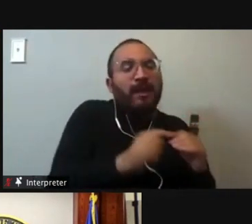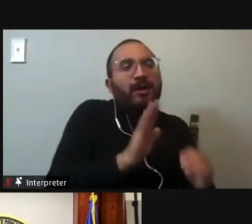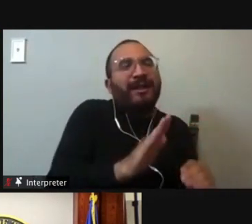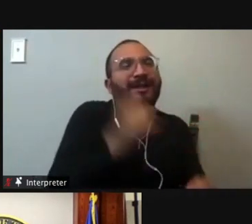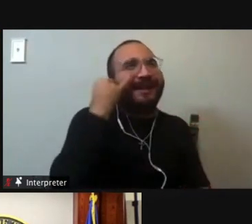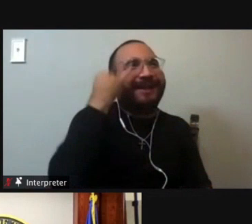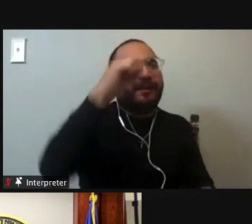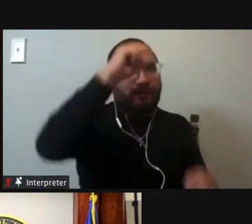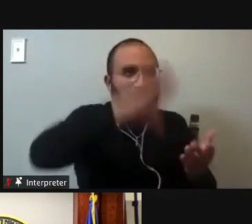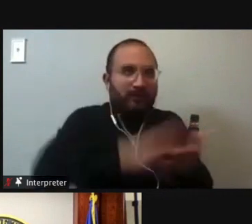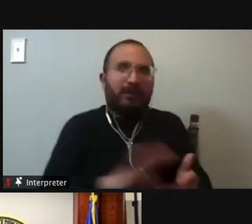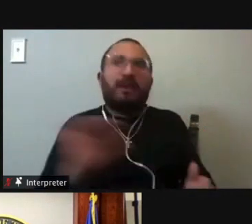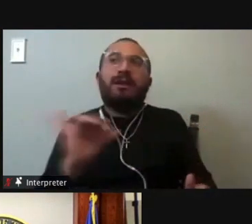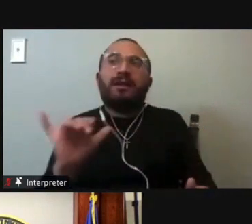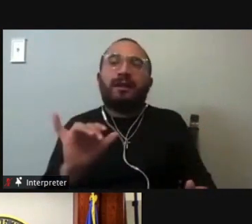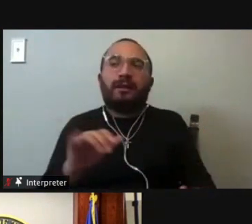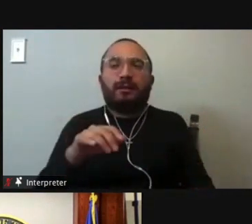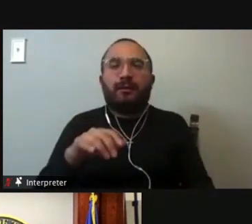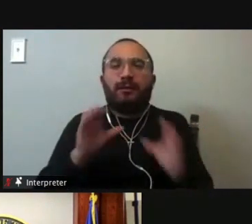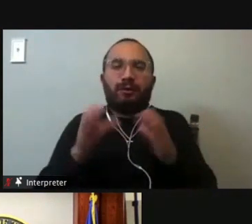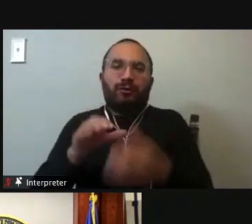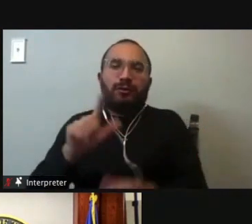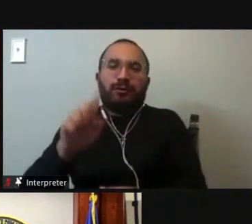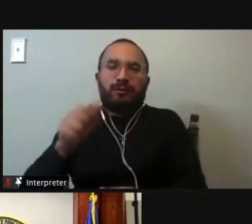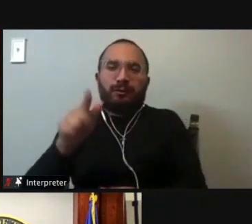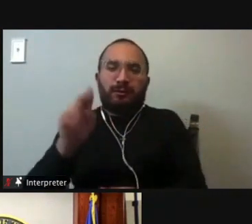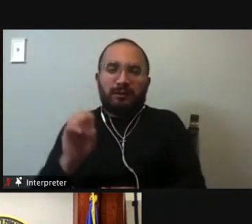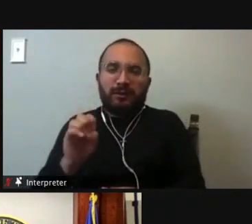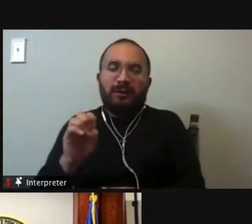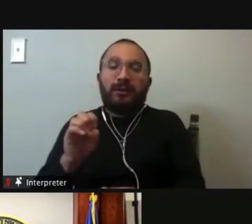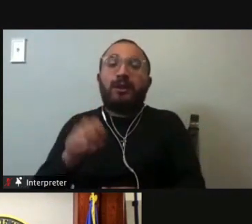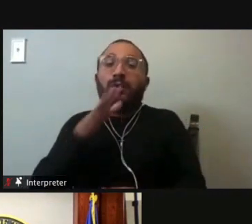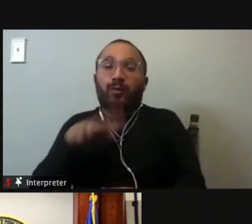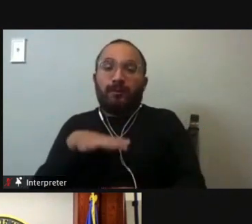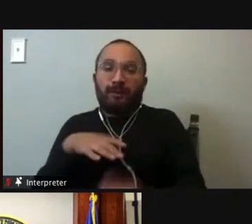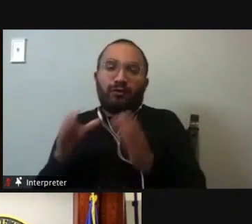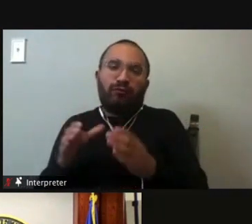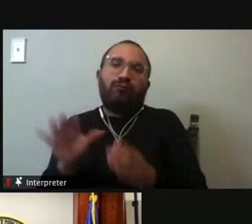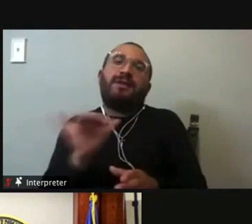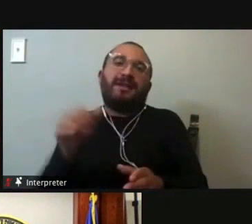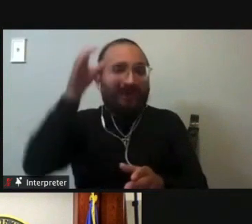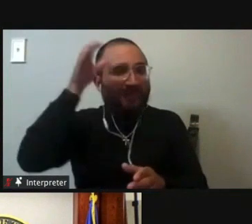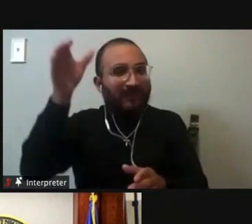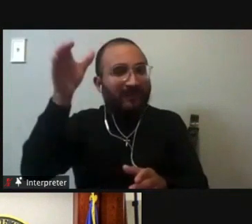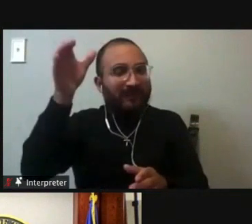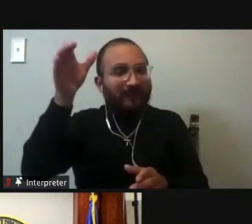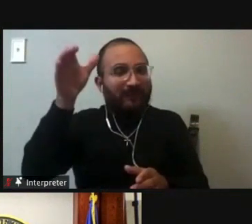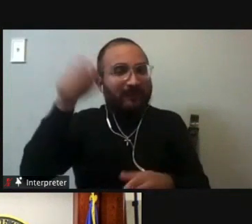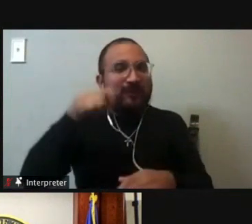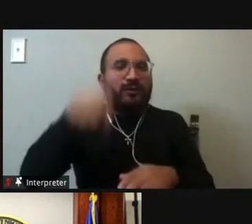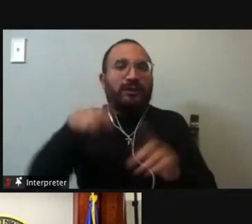almost like the league of women voters do, but making it more baked in than that, making it accessible for people to be able to find this information,